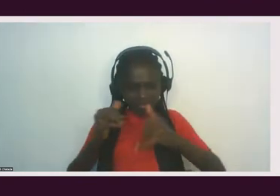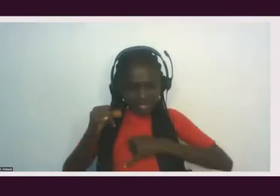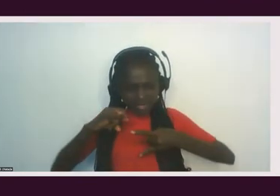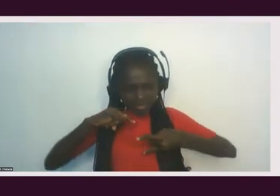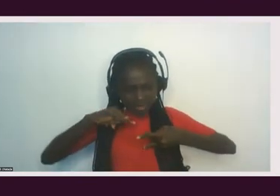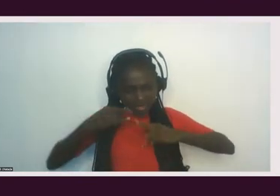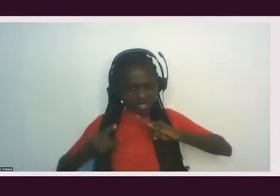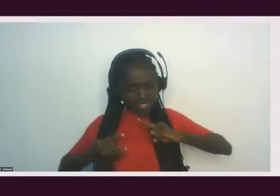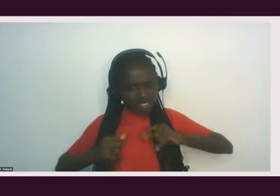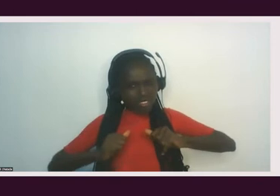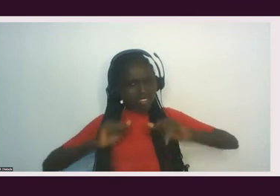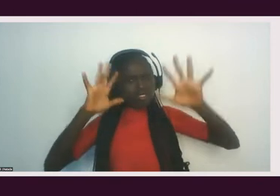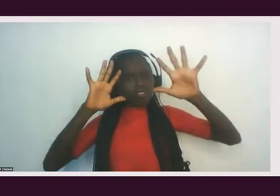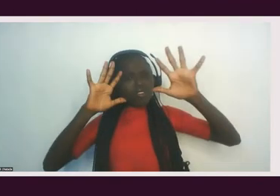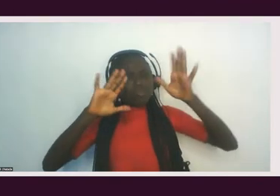settle for death.